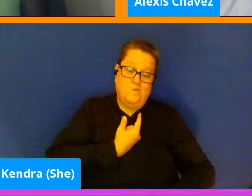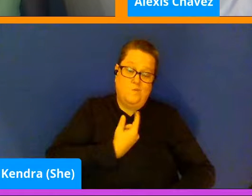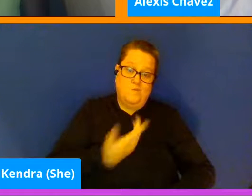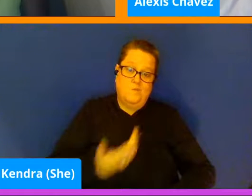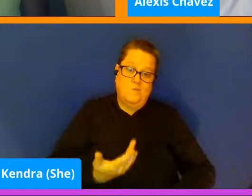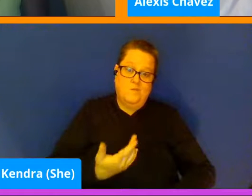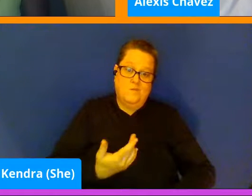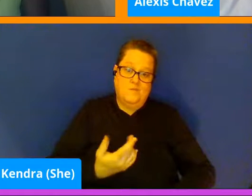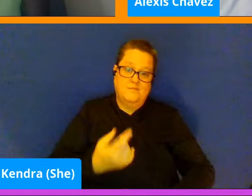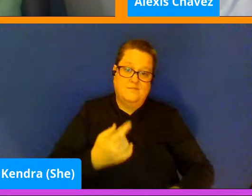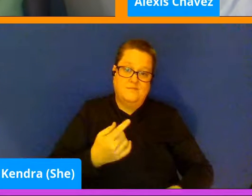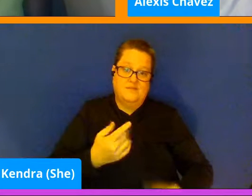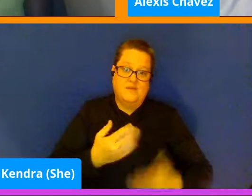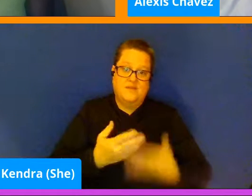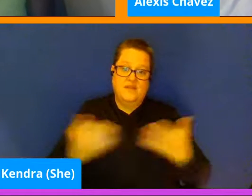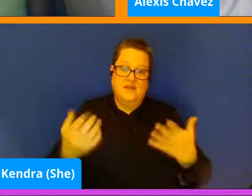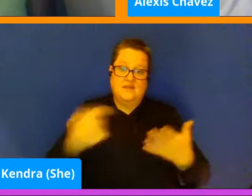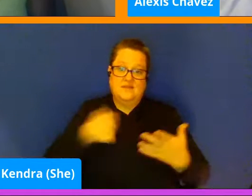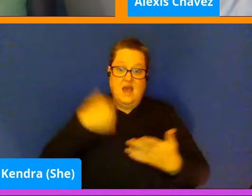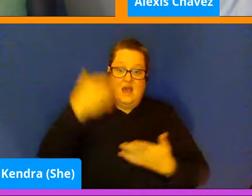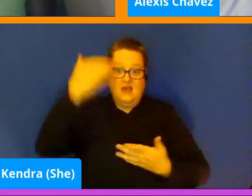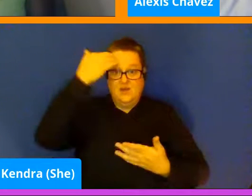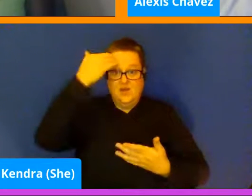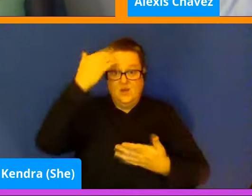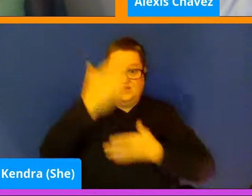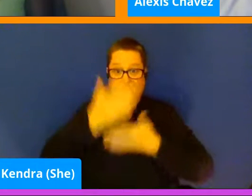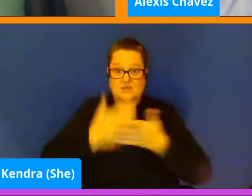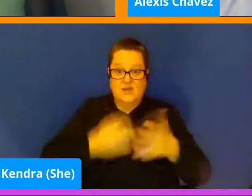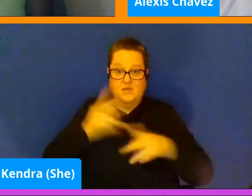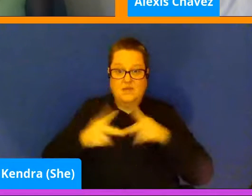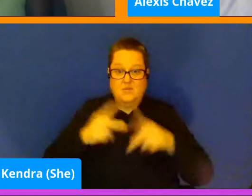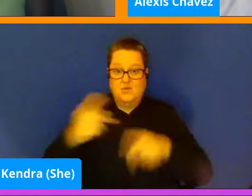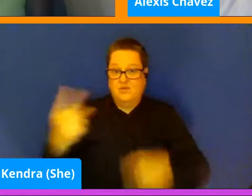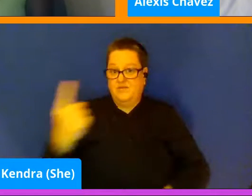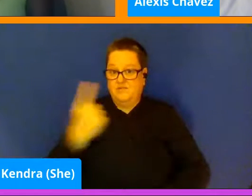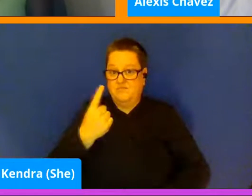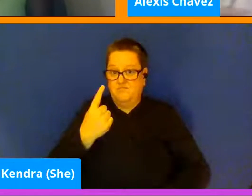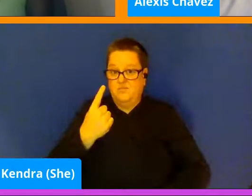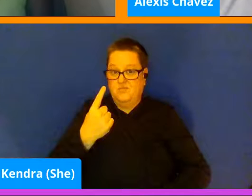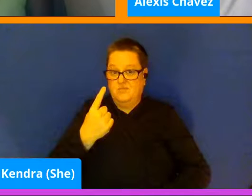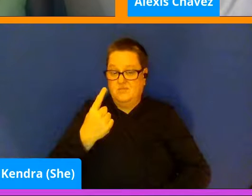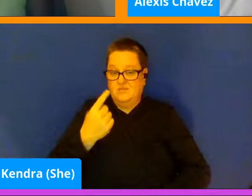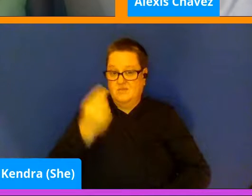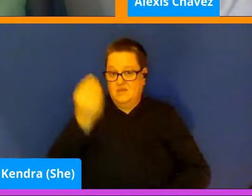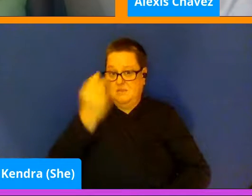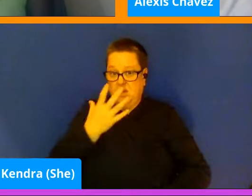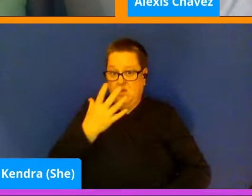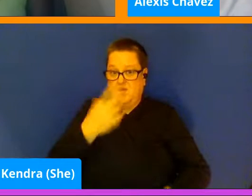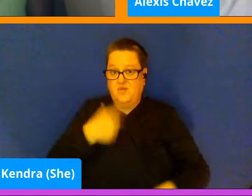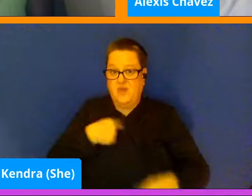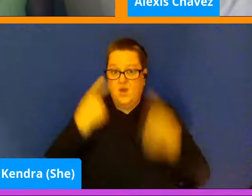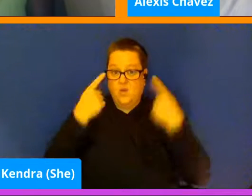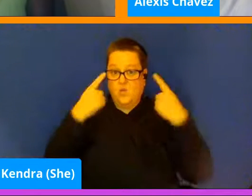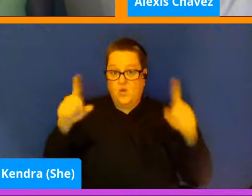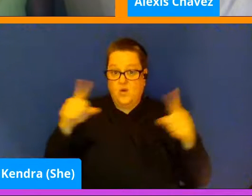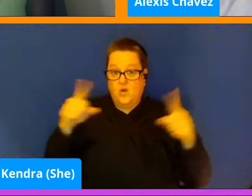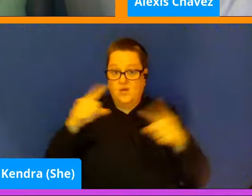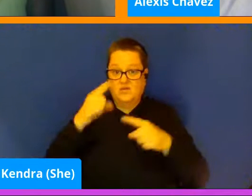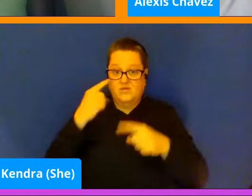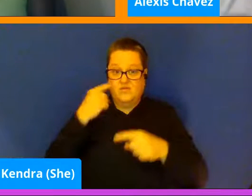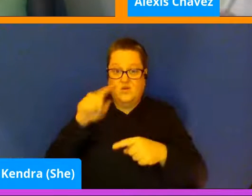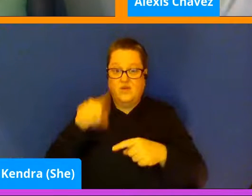Things that I certainly know that some people have brought up to me that worked for them at a particular point in time that